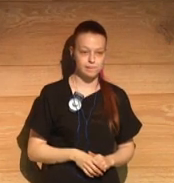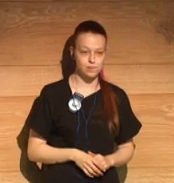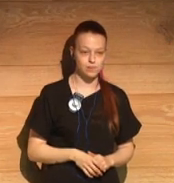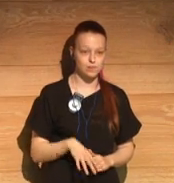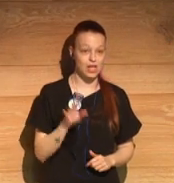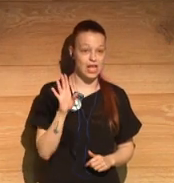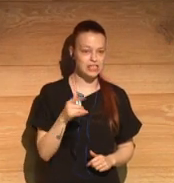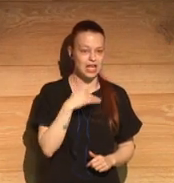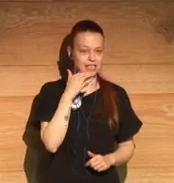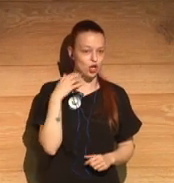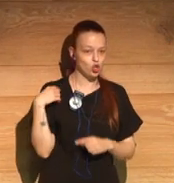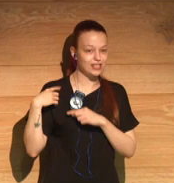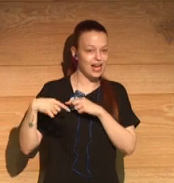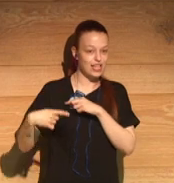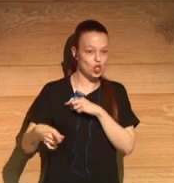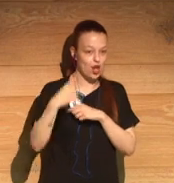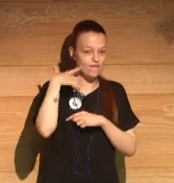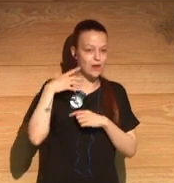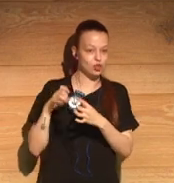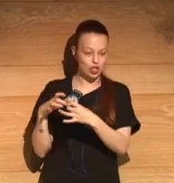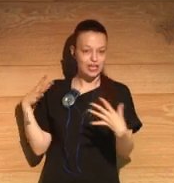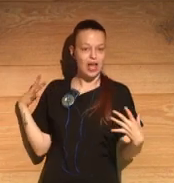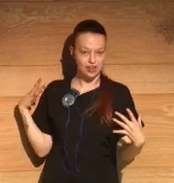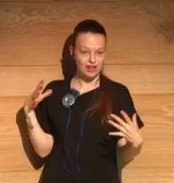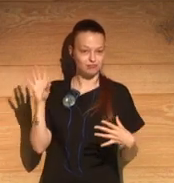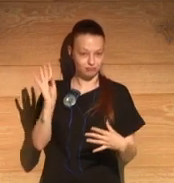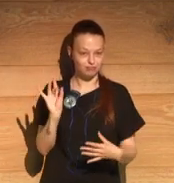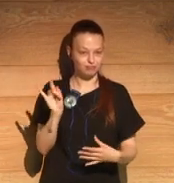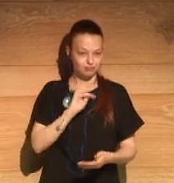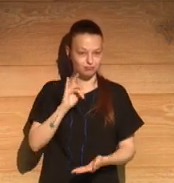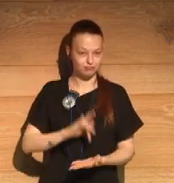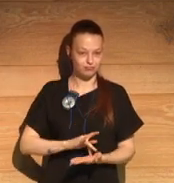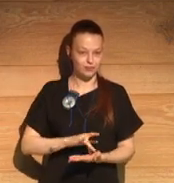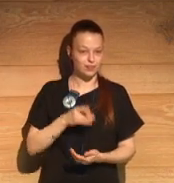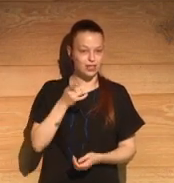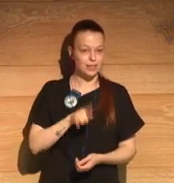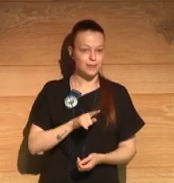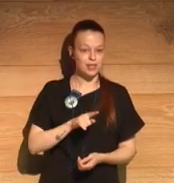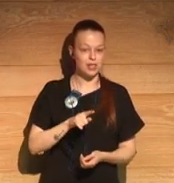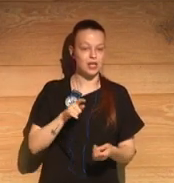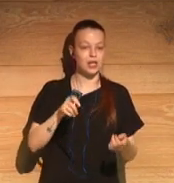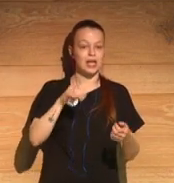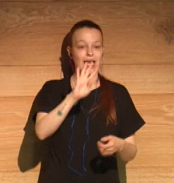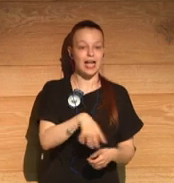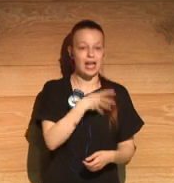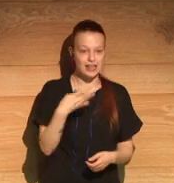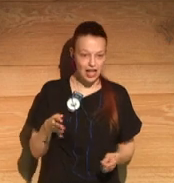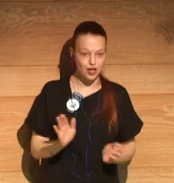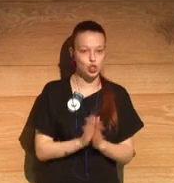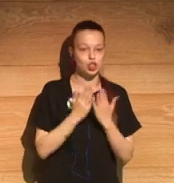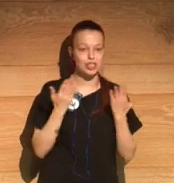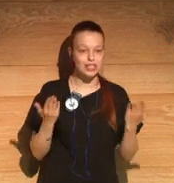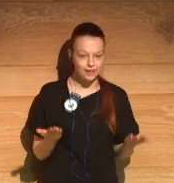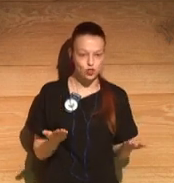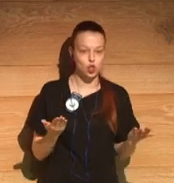Ireland. And it's sort of on tea towels and calendars and mugs and so on. And it's like the